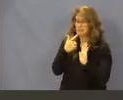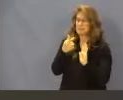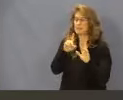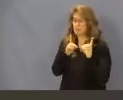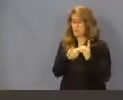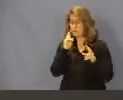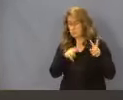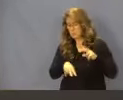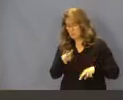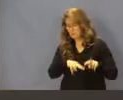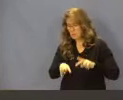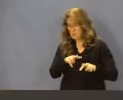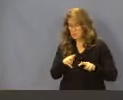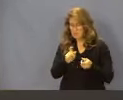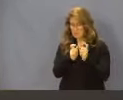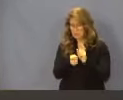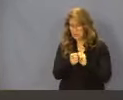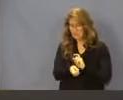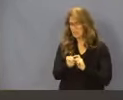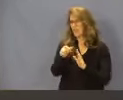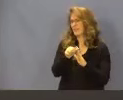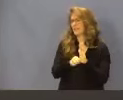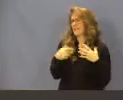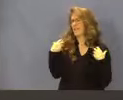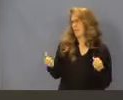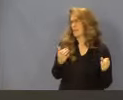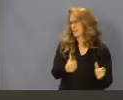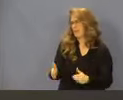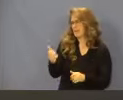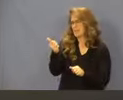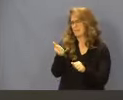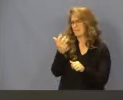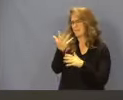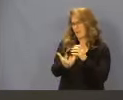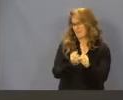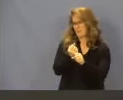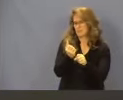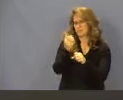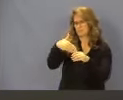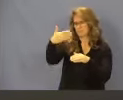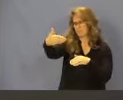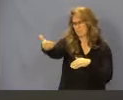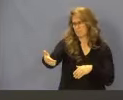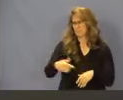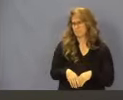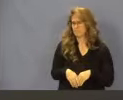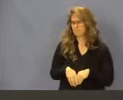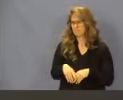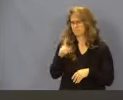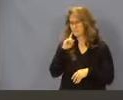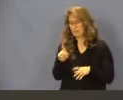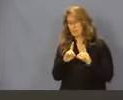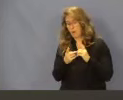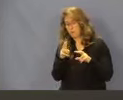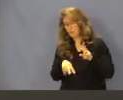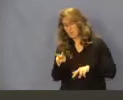and update the state health plan at least every five years beginning January 1st, 2025. As a part of the department's review